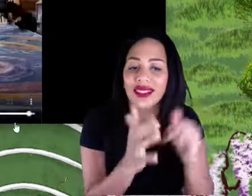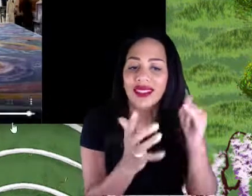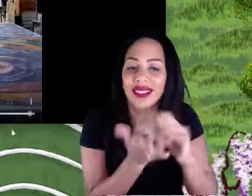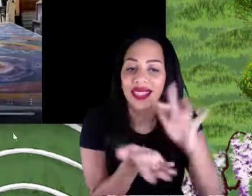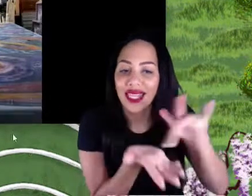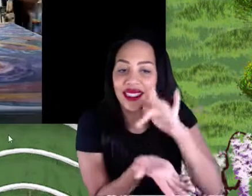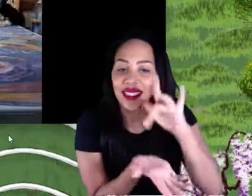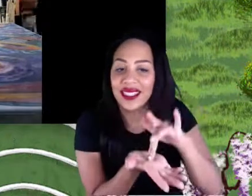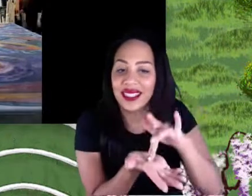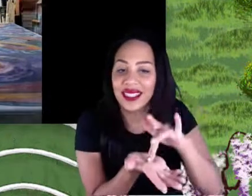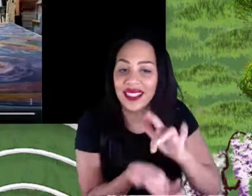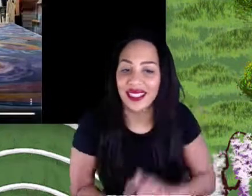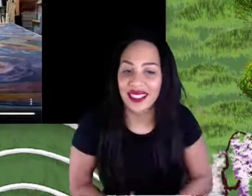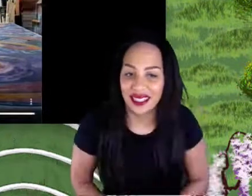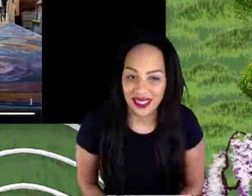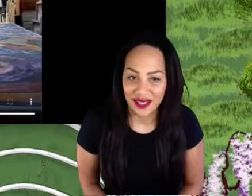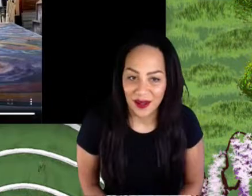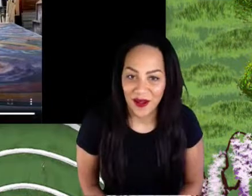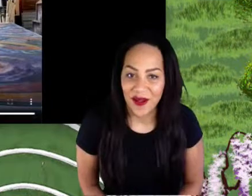Okay.